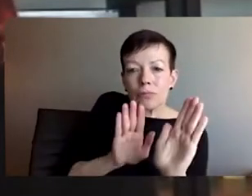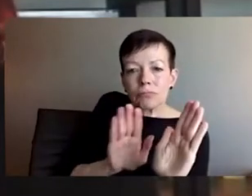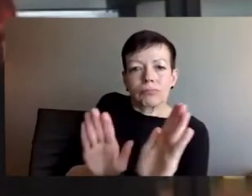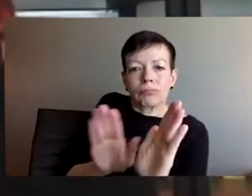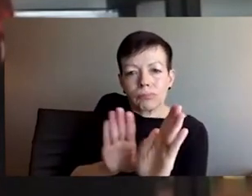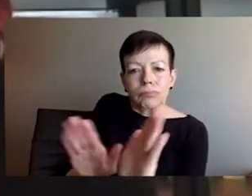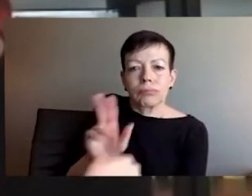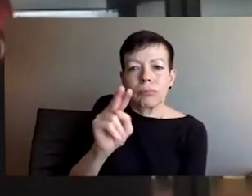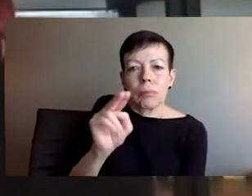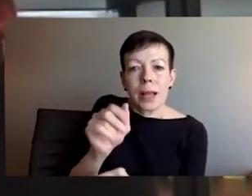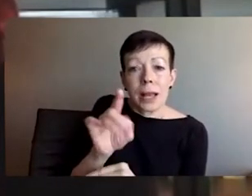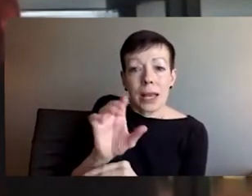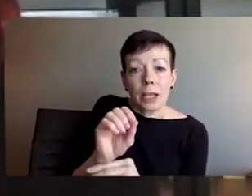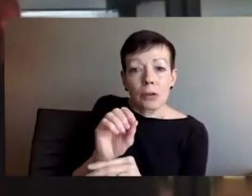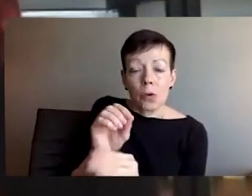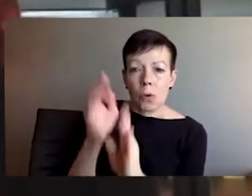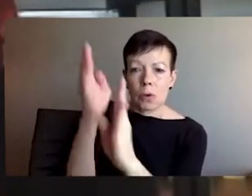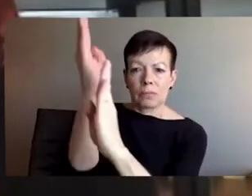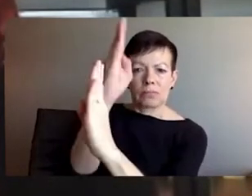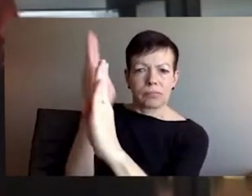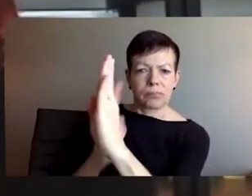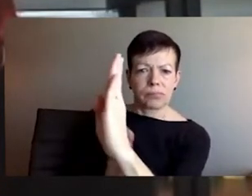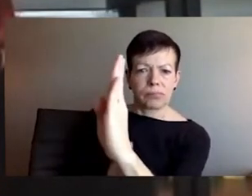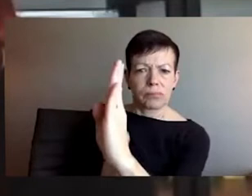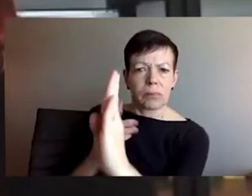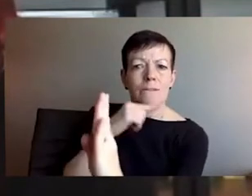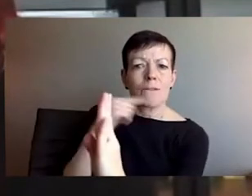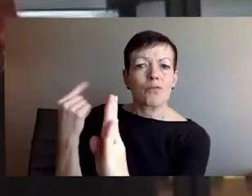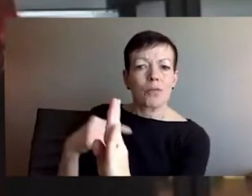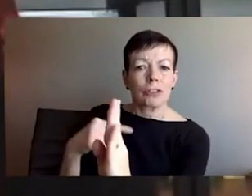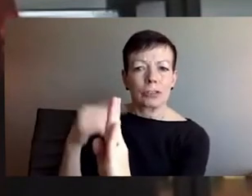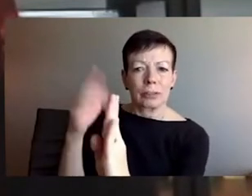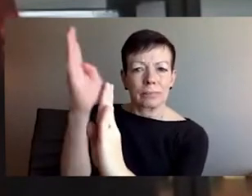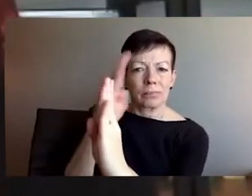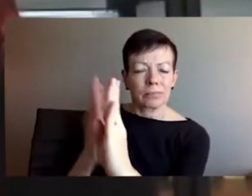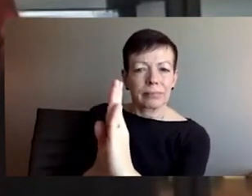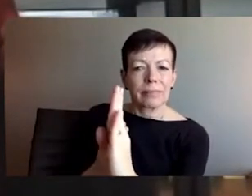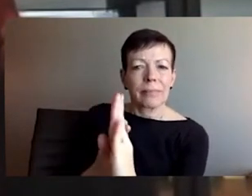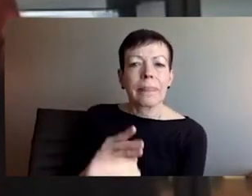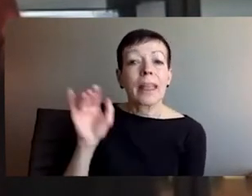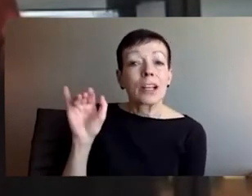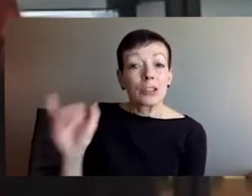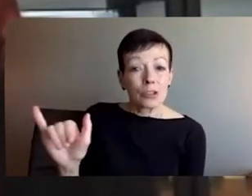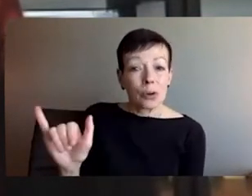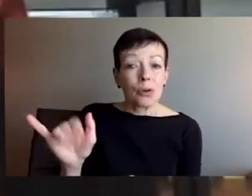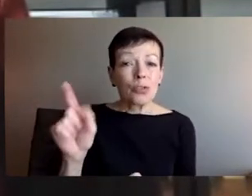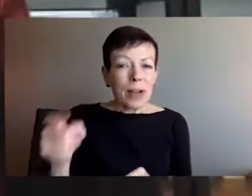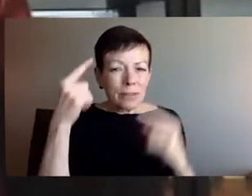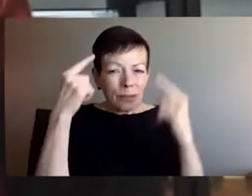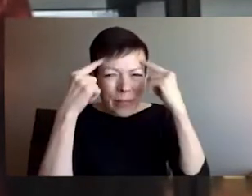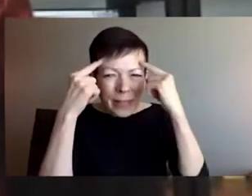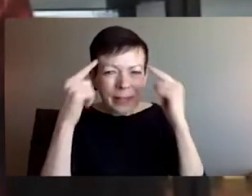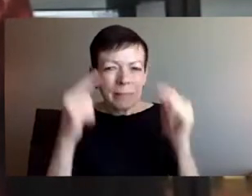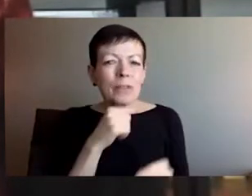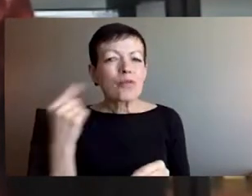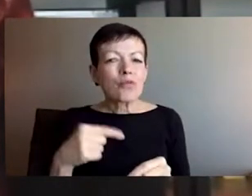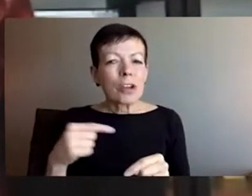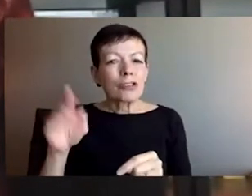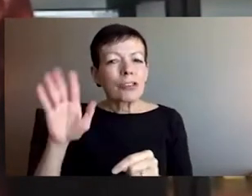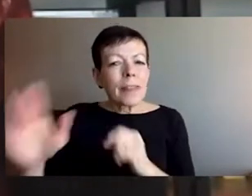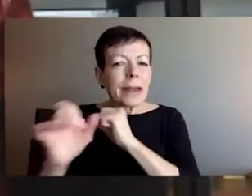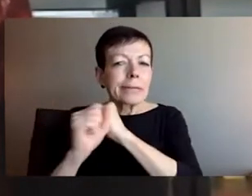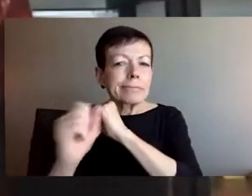that Russia is attempting to destroy Ukraine, um, because, uh, of Western